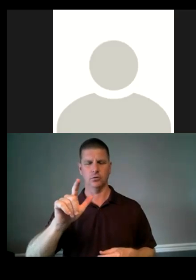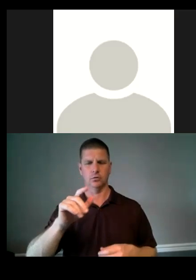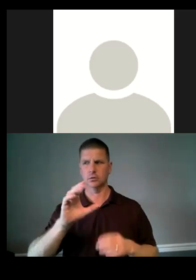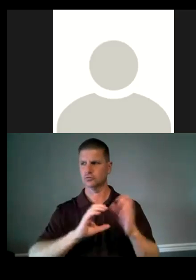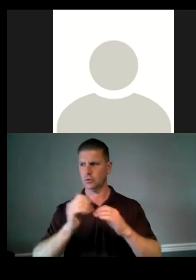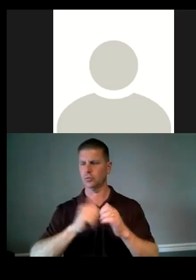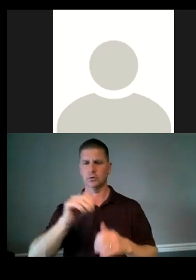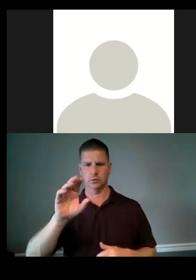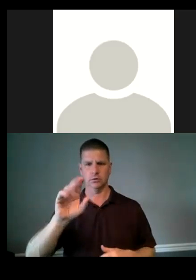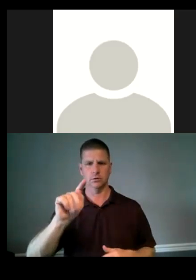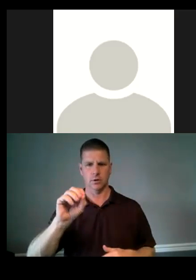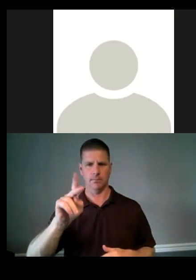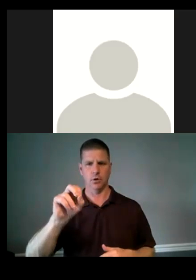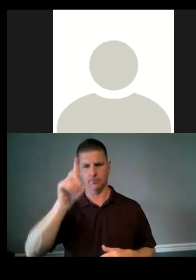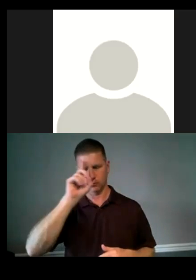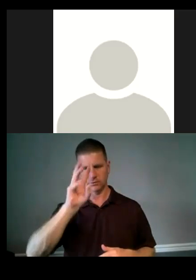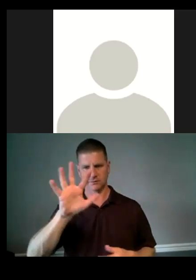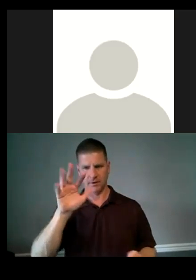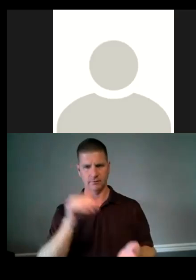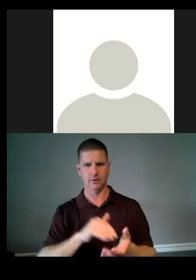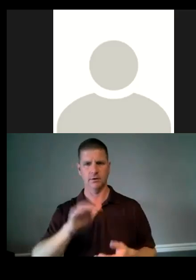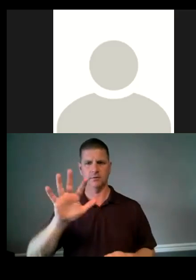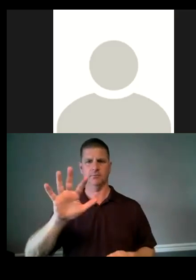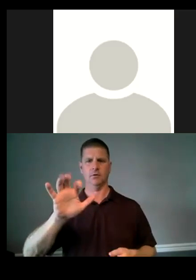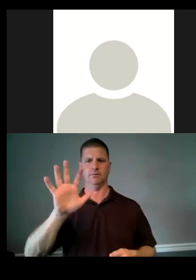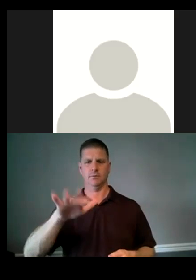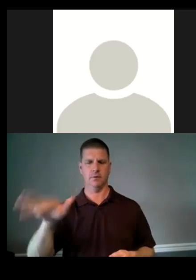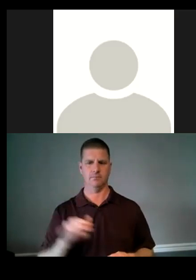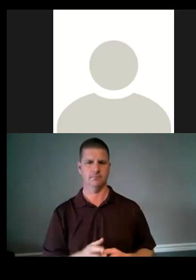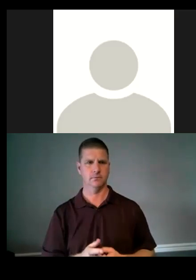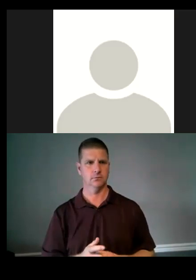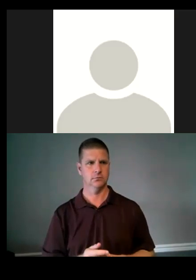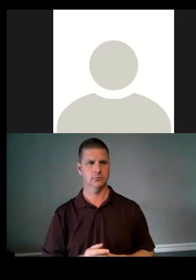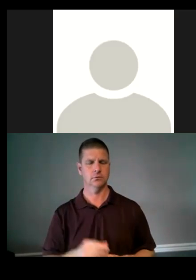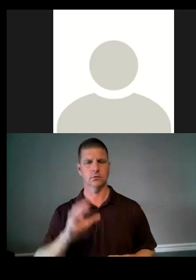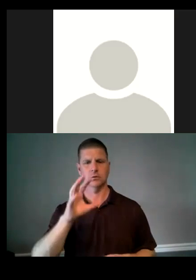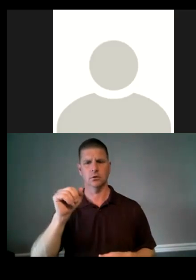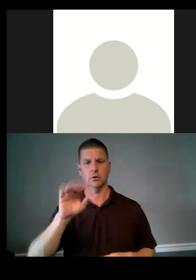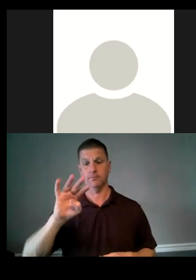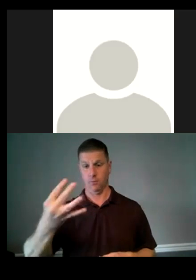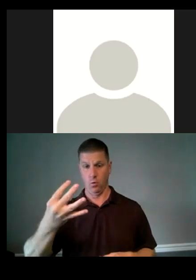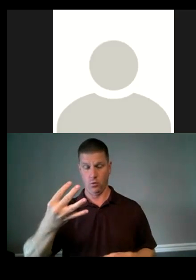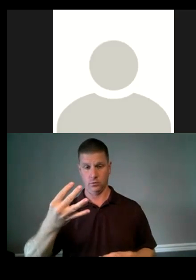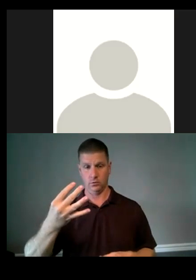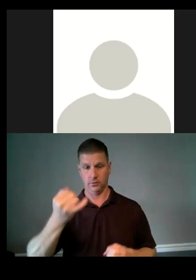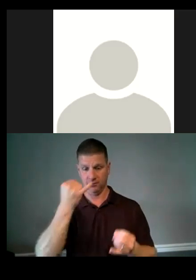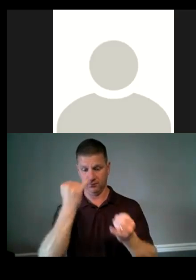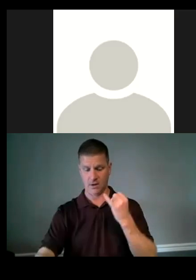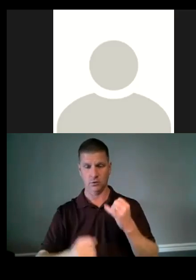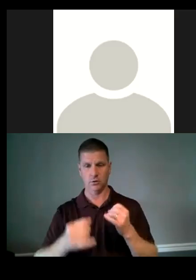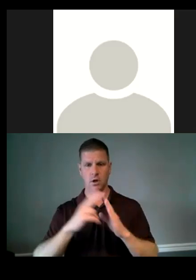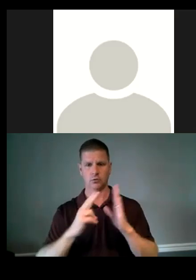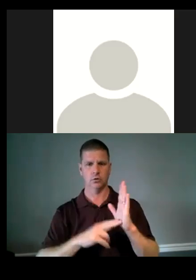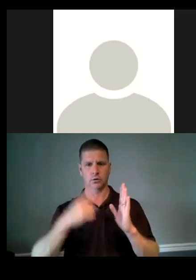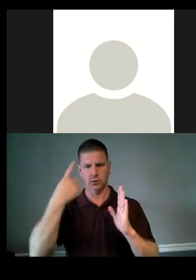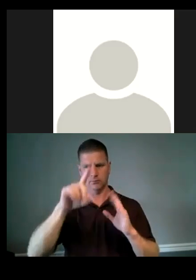for $65,555. And the fourth final prime contract would